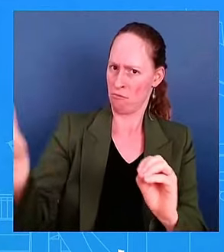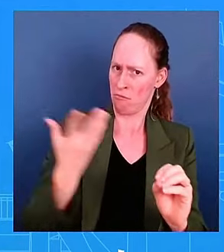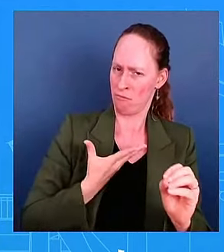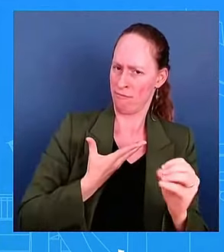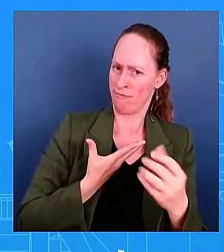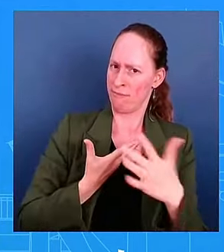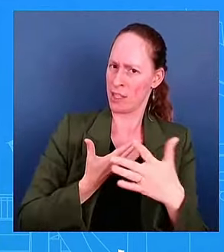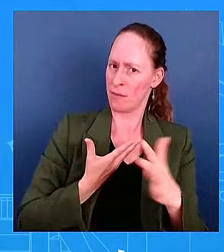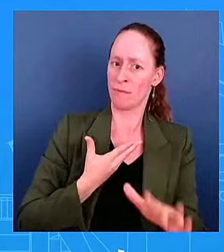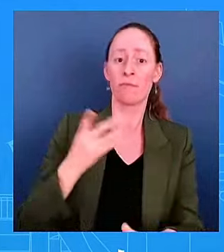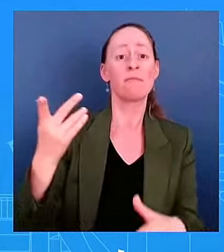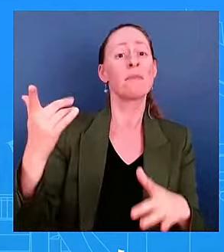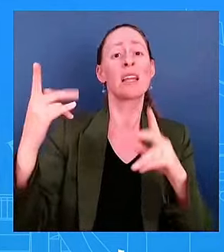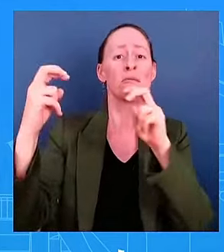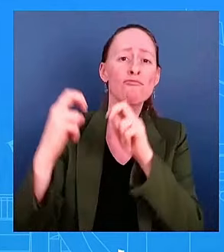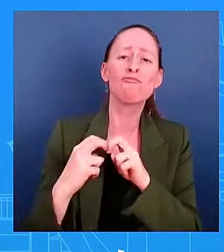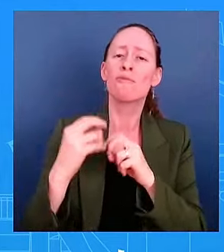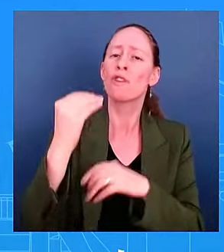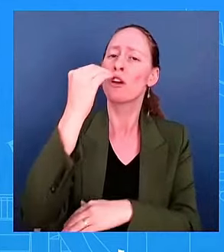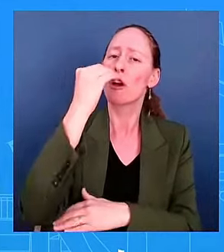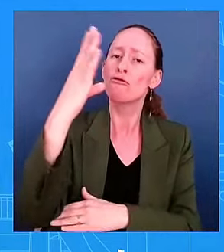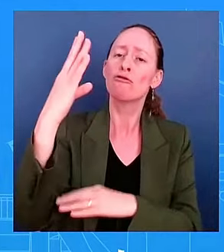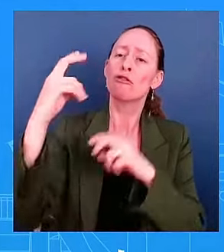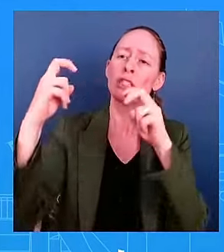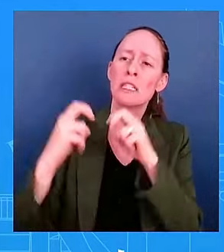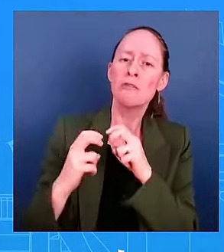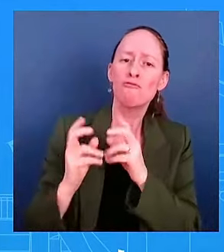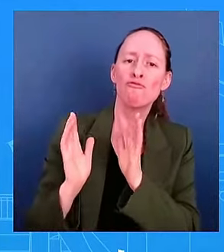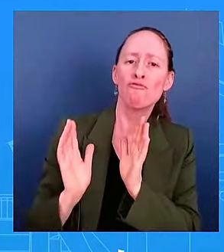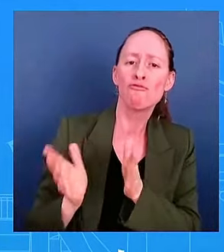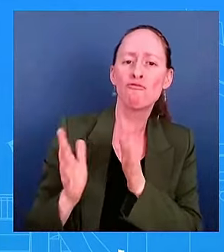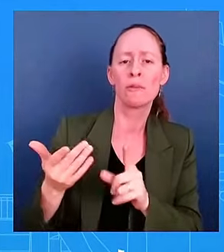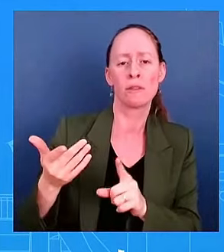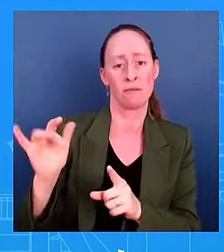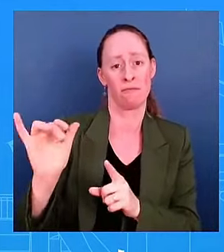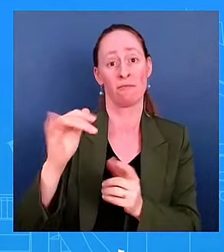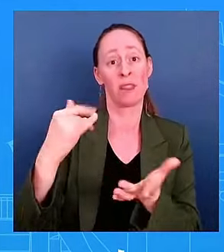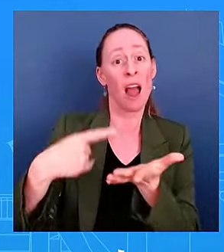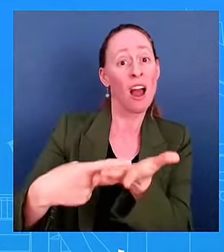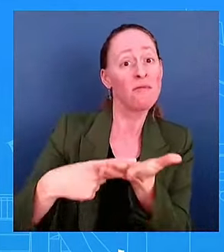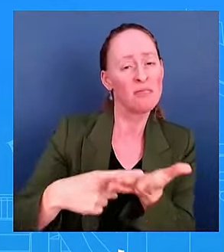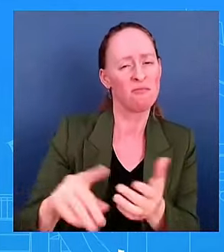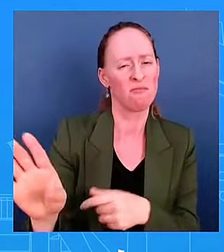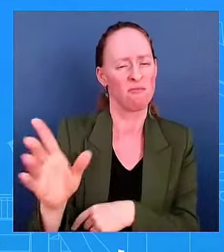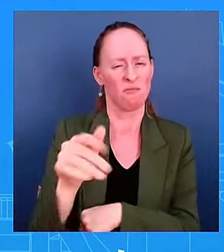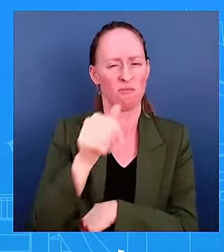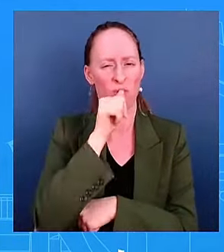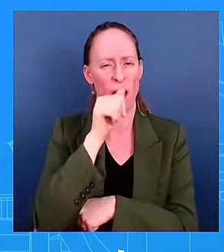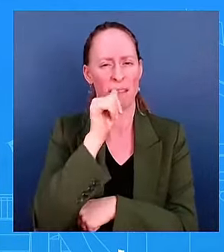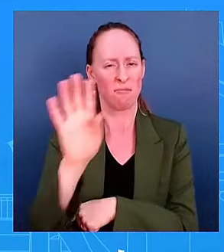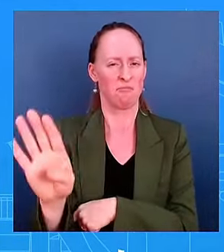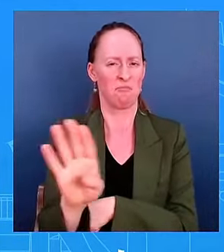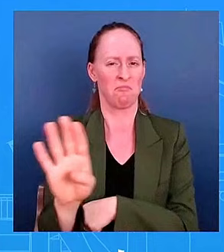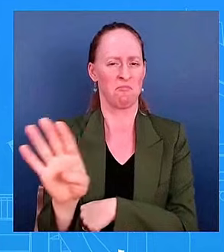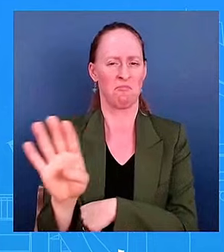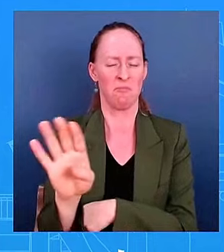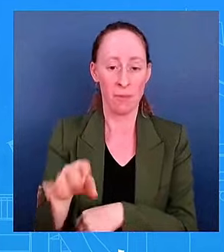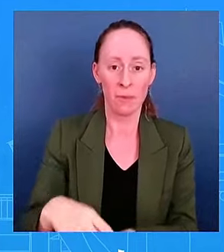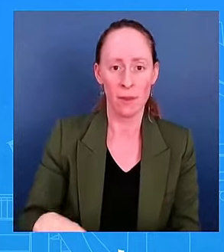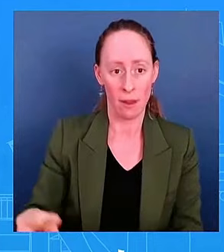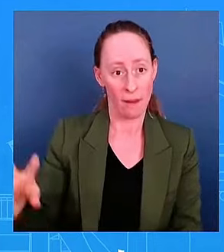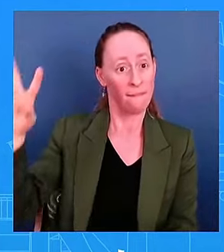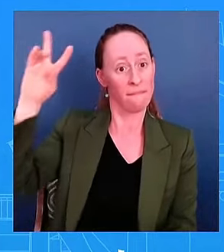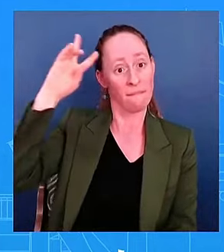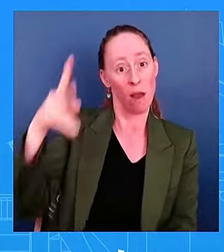And I'm not going to get into private private conversation. And I would also say that the Vice President spoke spoke